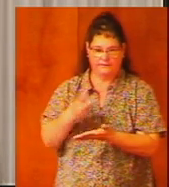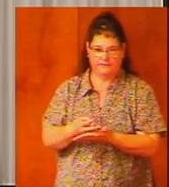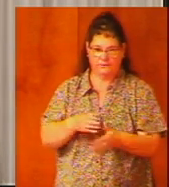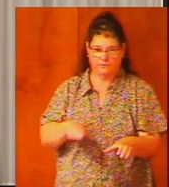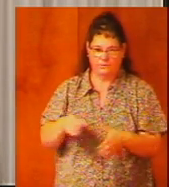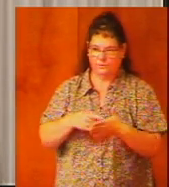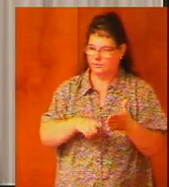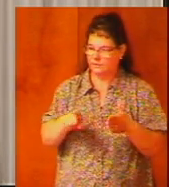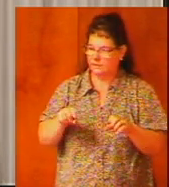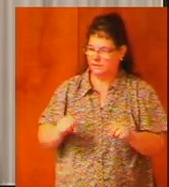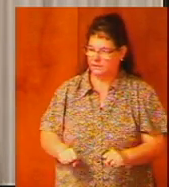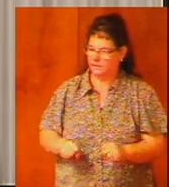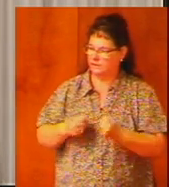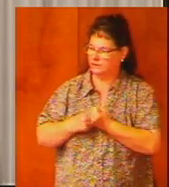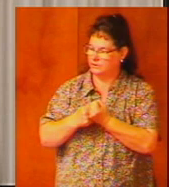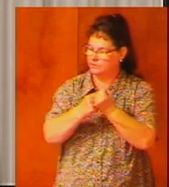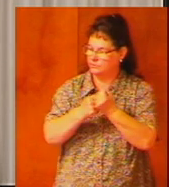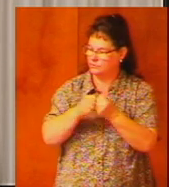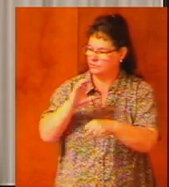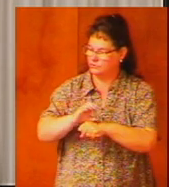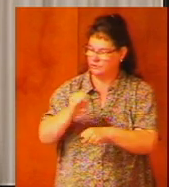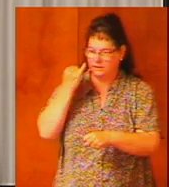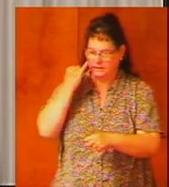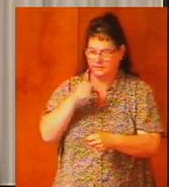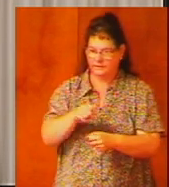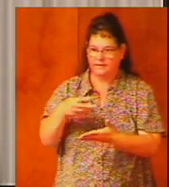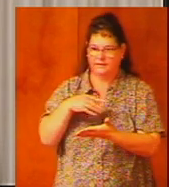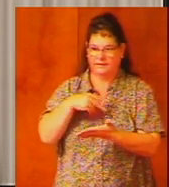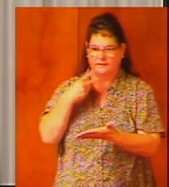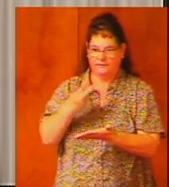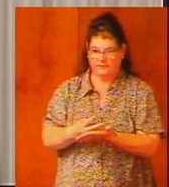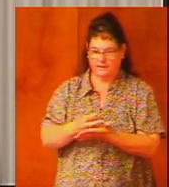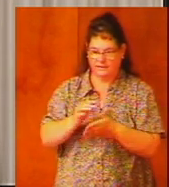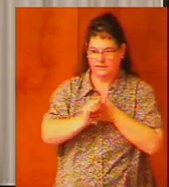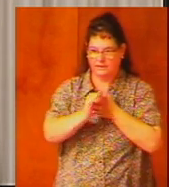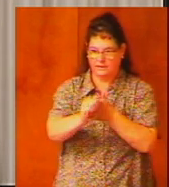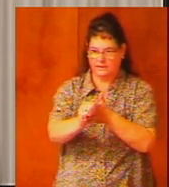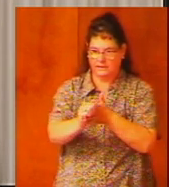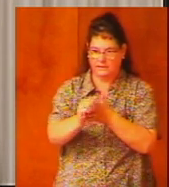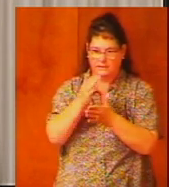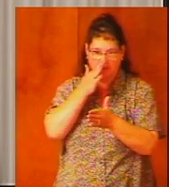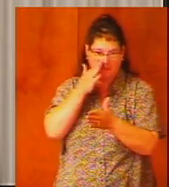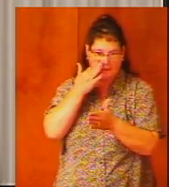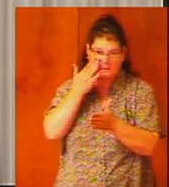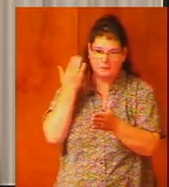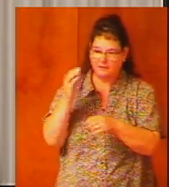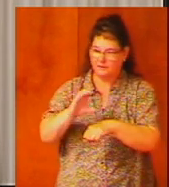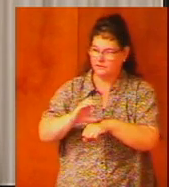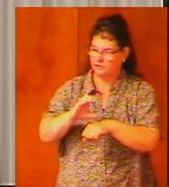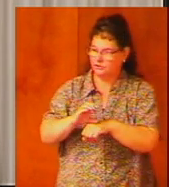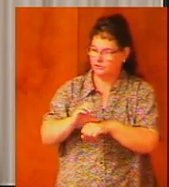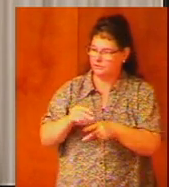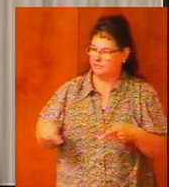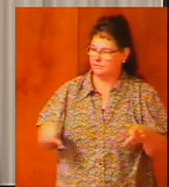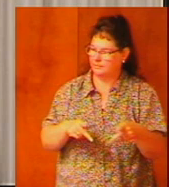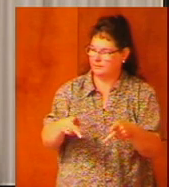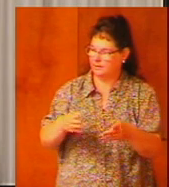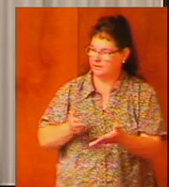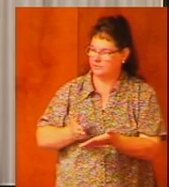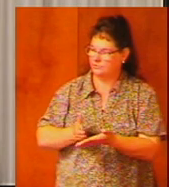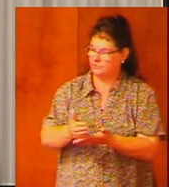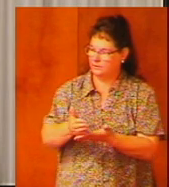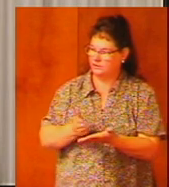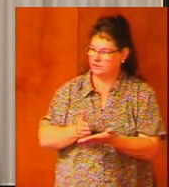can do to edify the church if they fail to lead and guide the church in the paths of righteousness